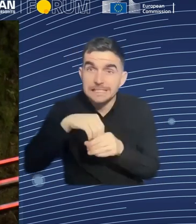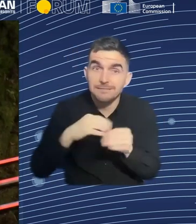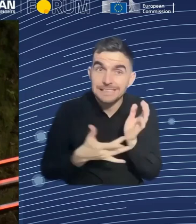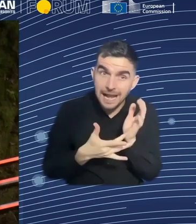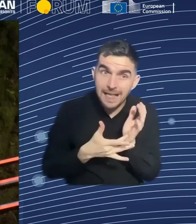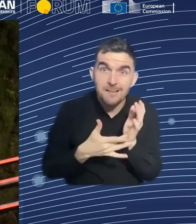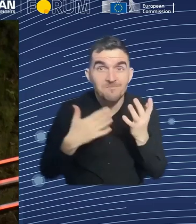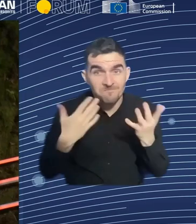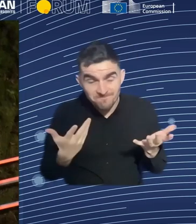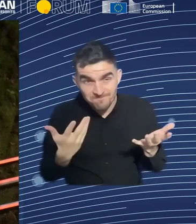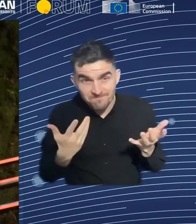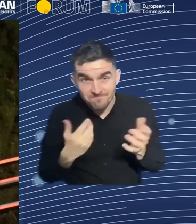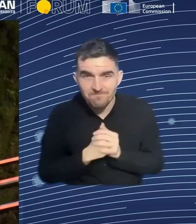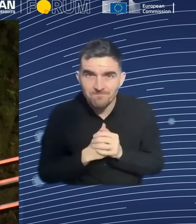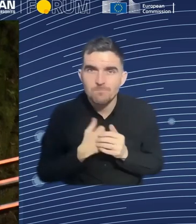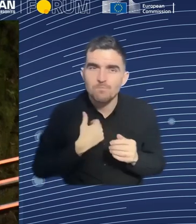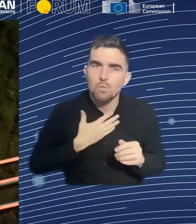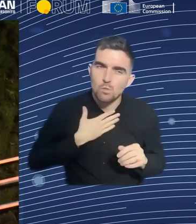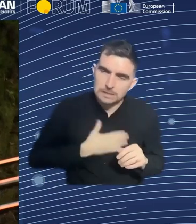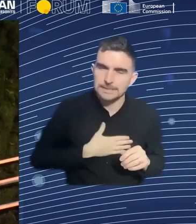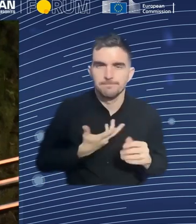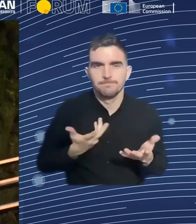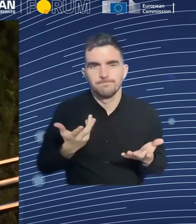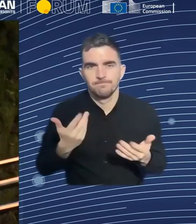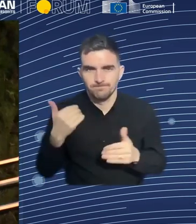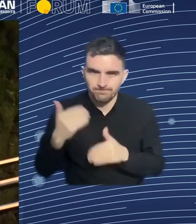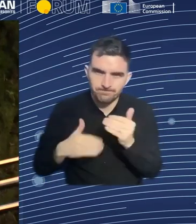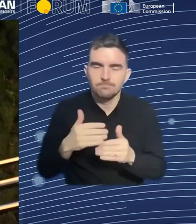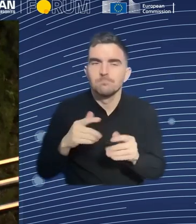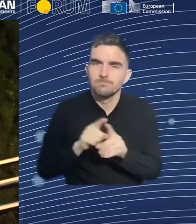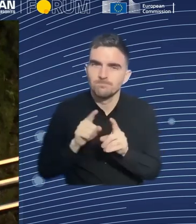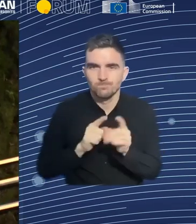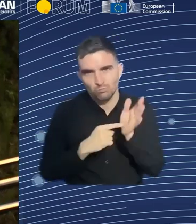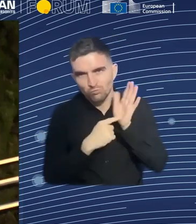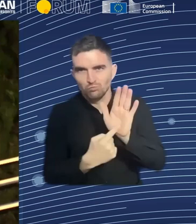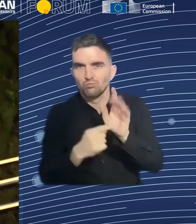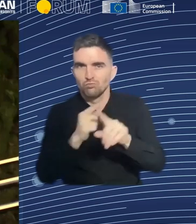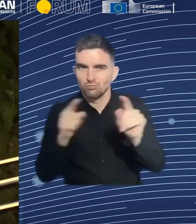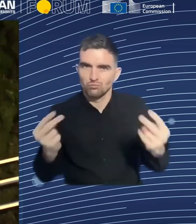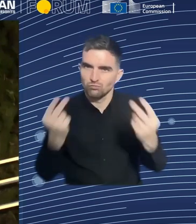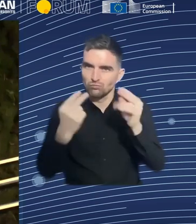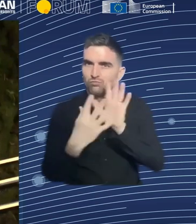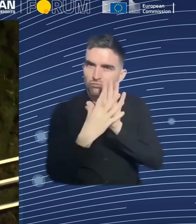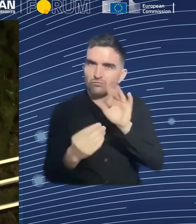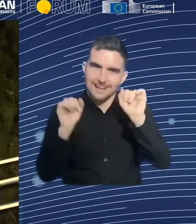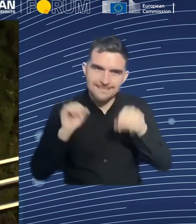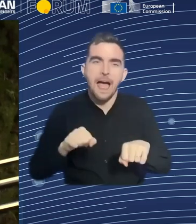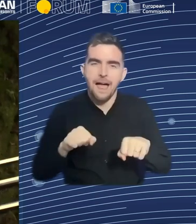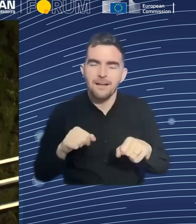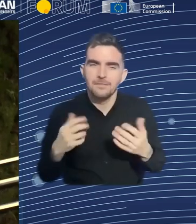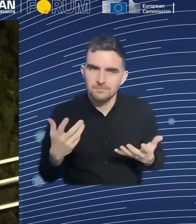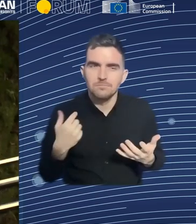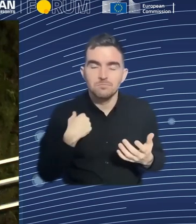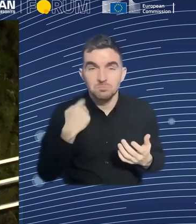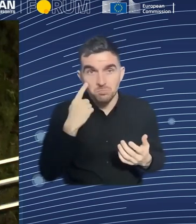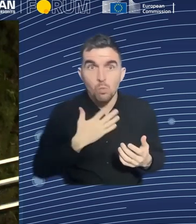you know, be role model, be out there. And actually kind of make sure that we are